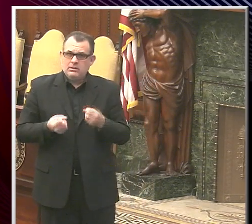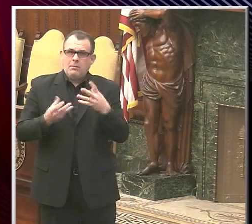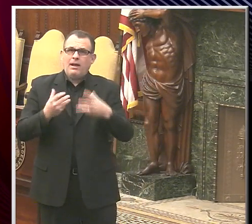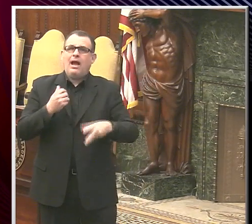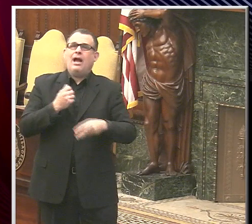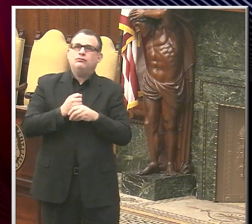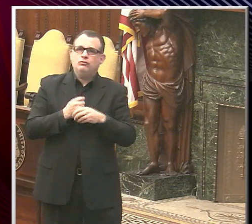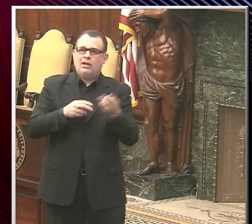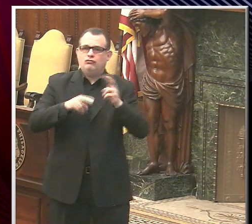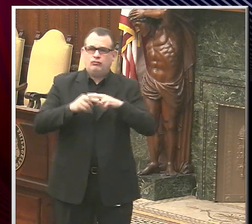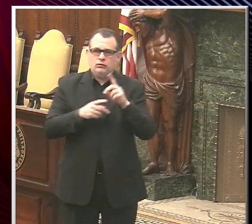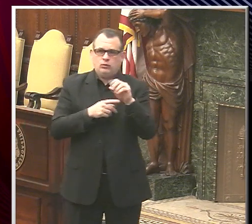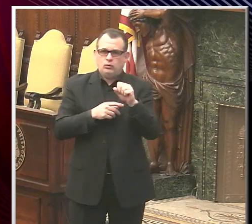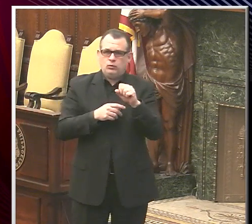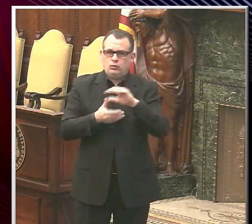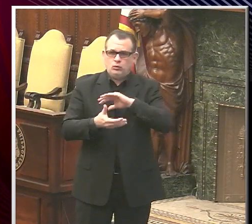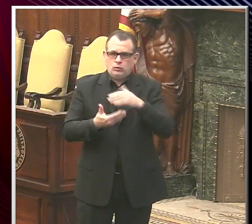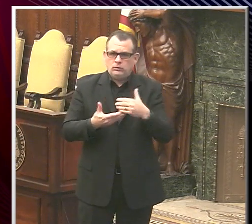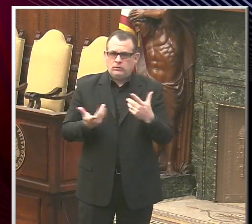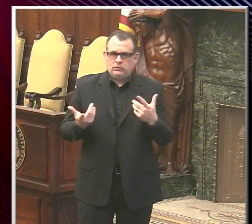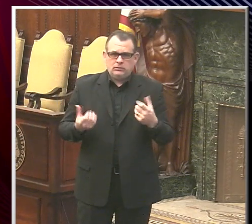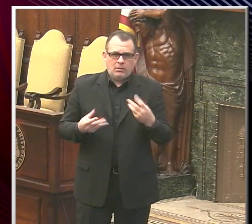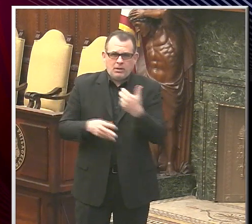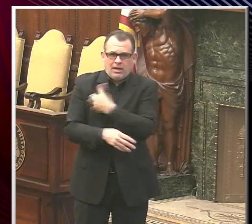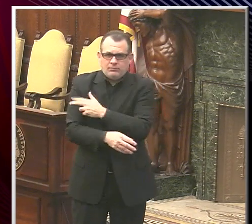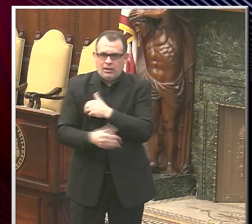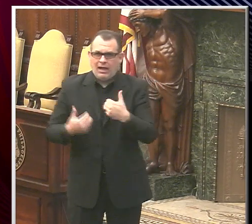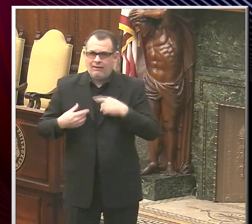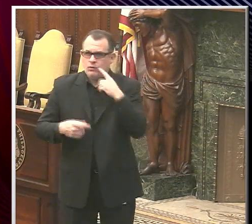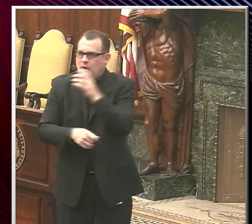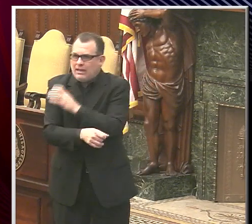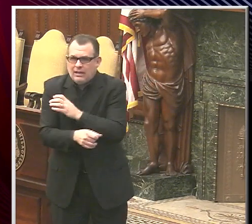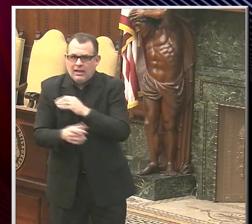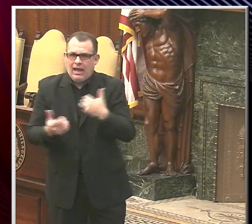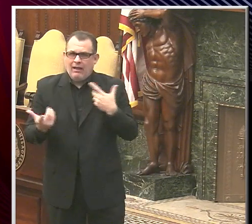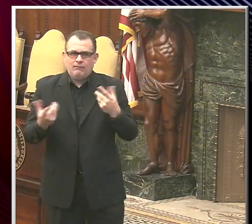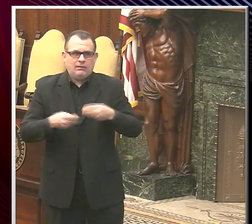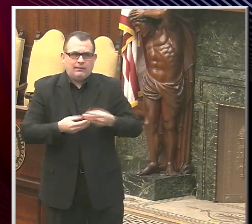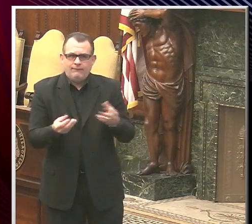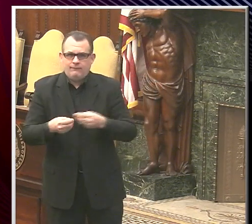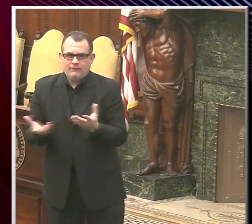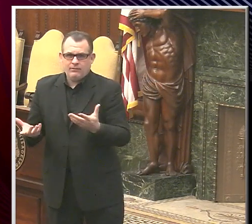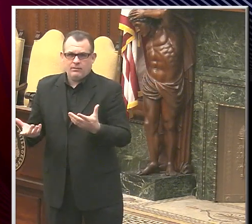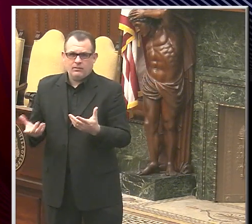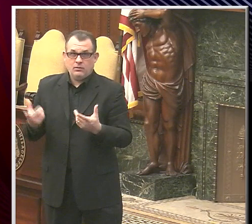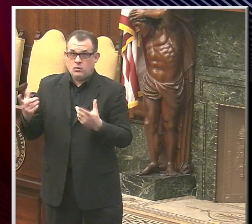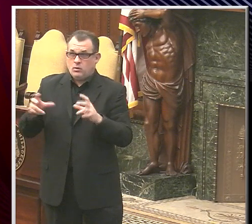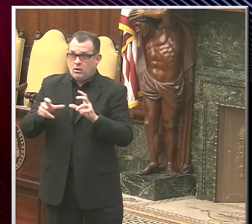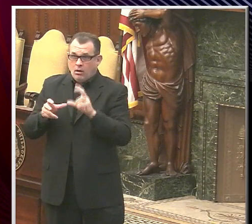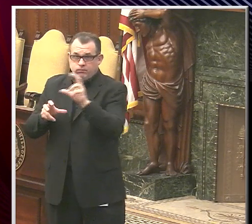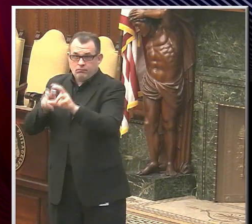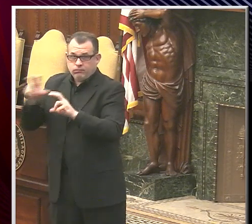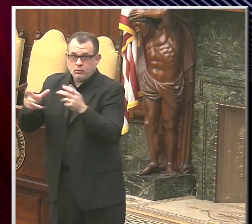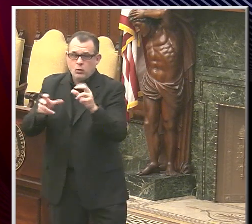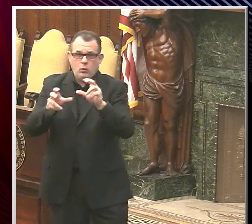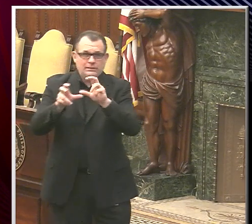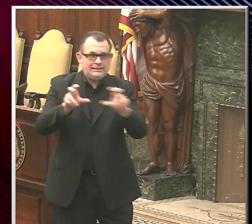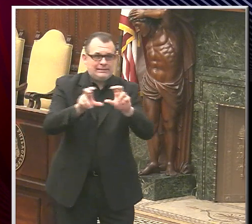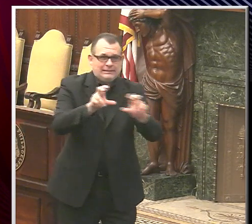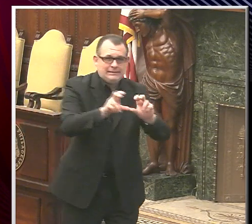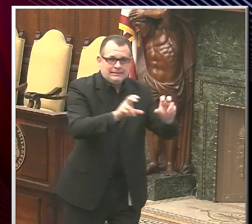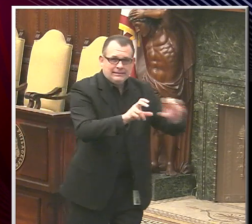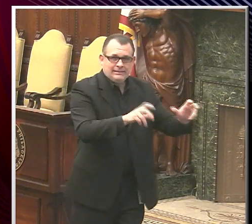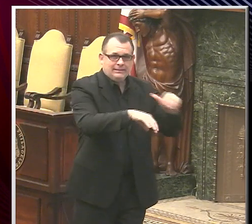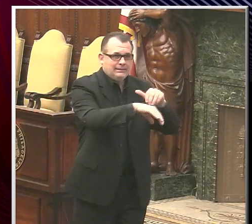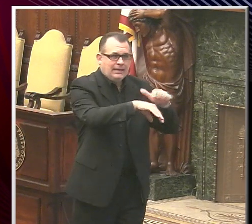how many stored up doses to hospitals have for these clinics? And how have you reallocated where you send vaccine because of these new vaccination